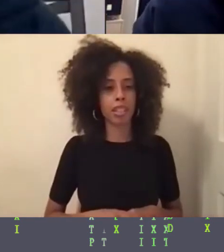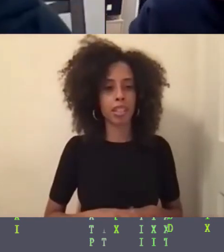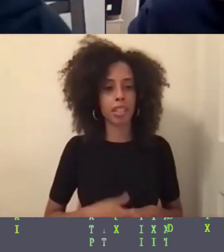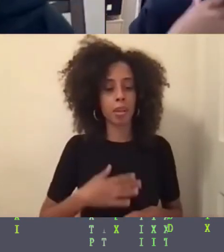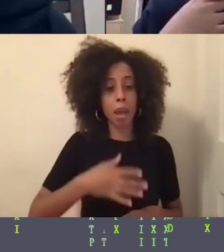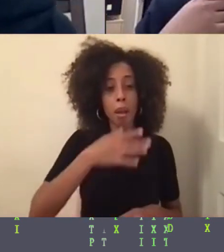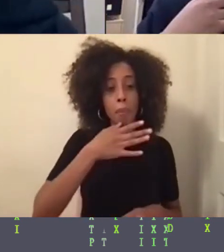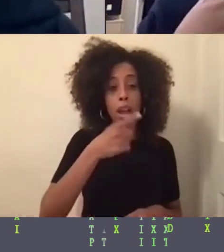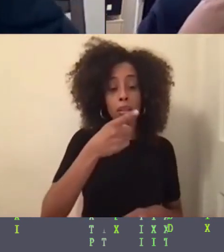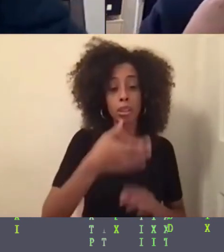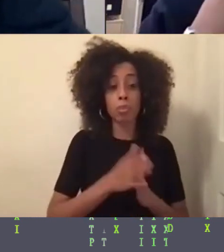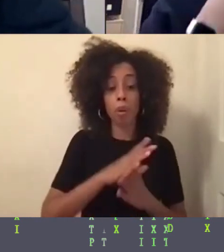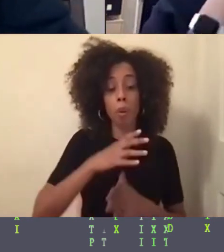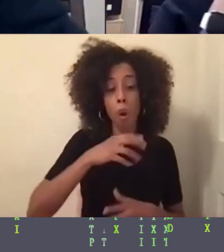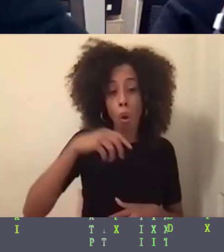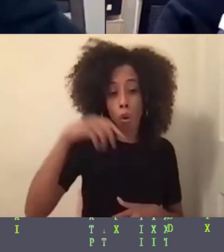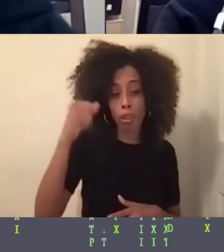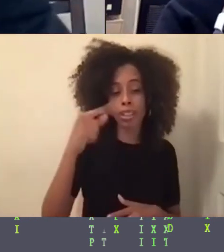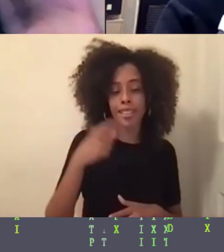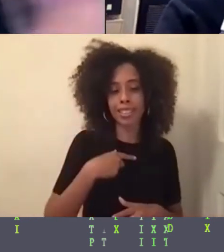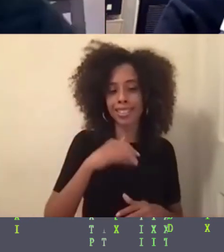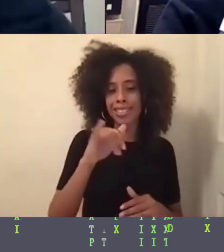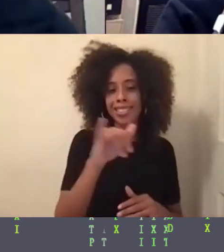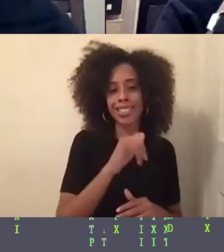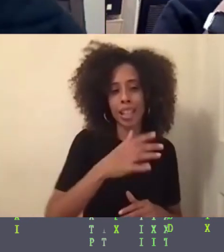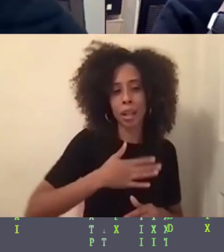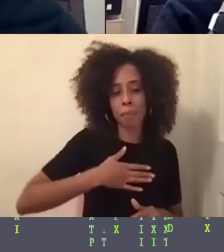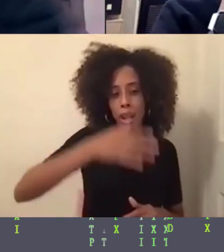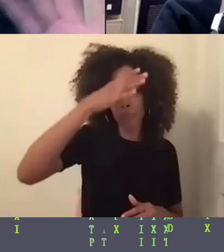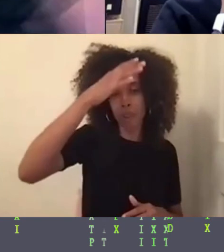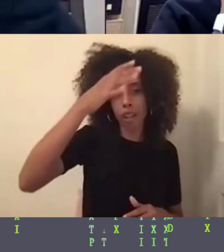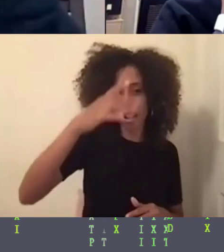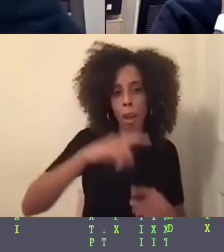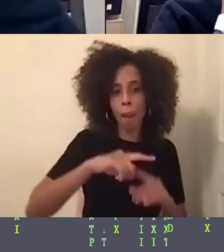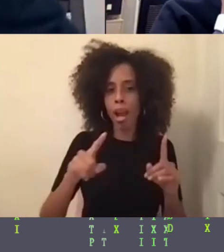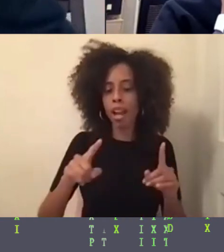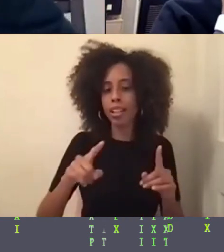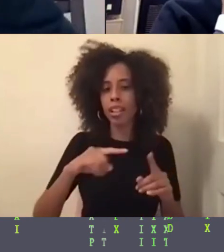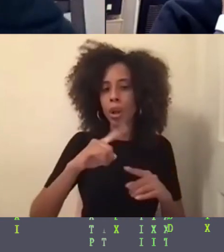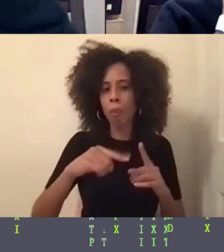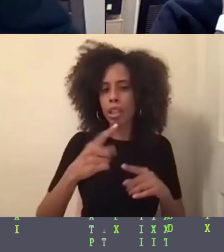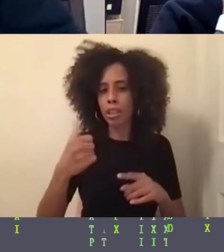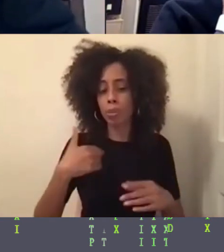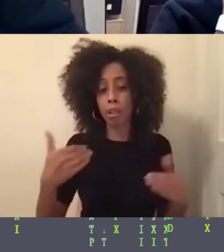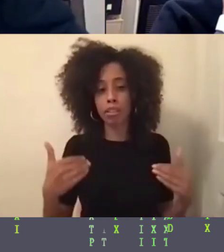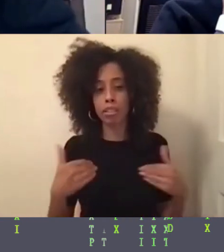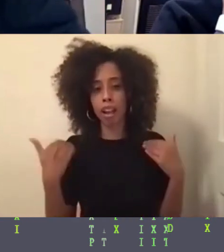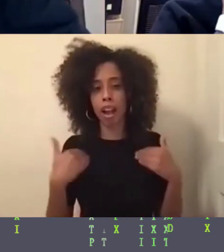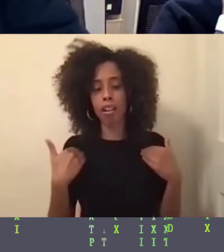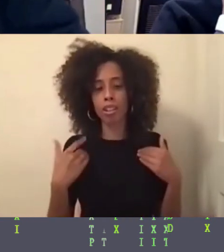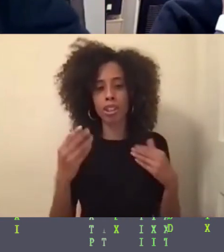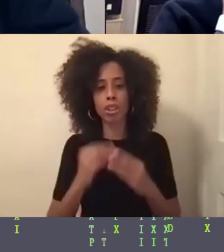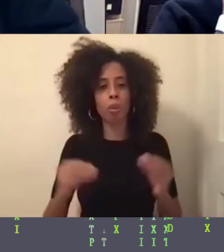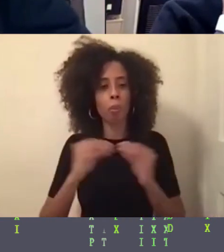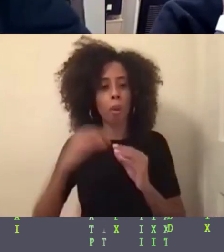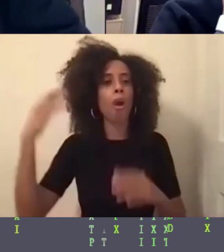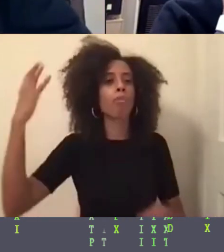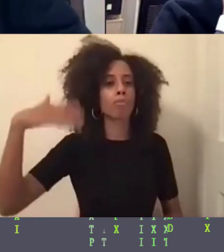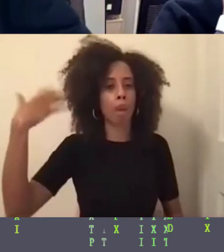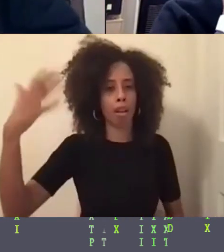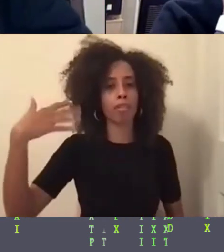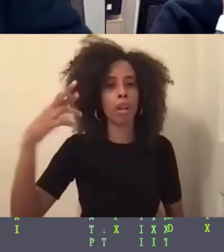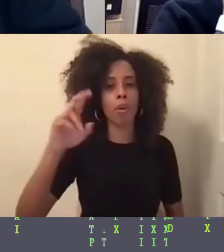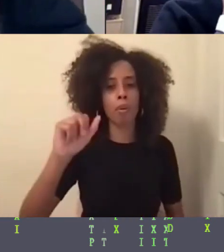my mother, but, but when she was younger, she was a little bit, she was way more radical. Um, but however,